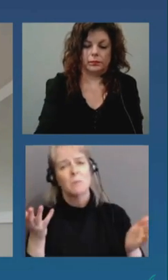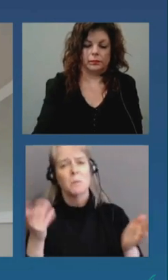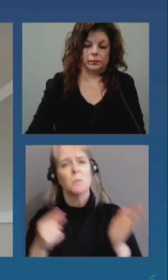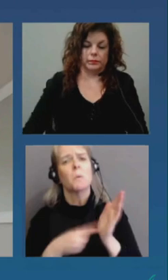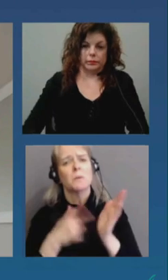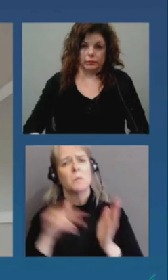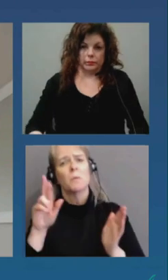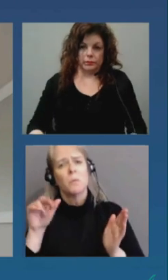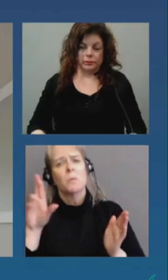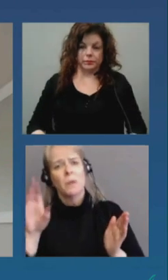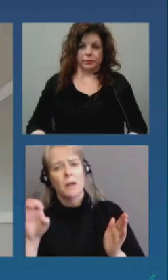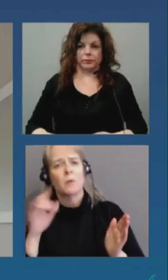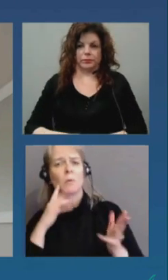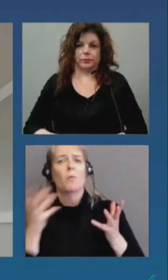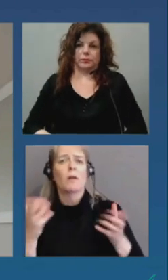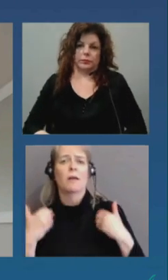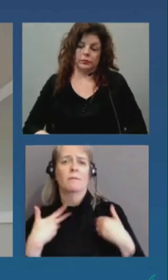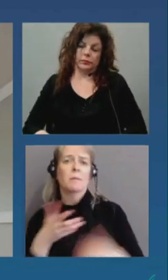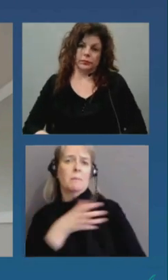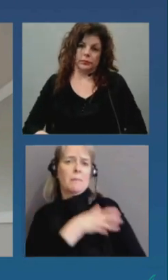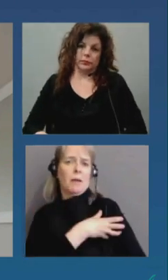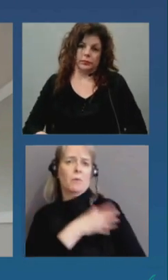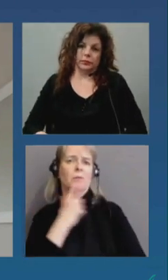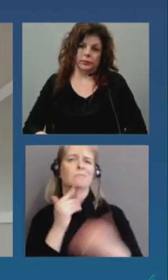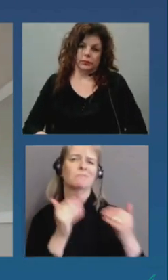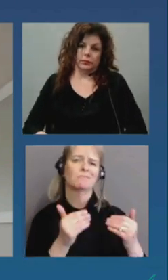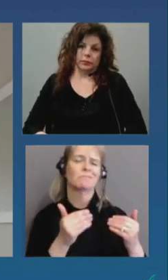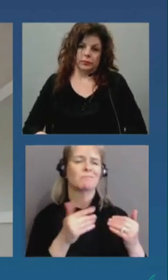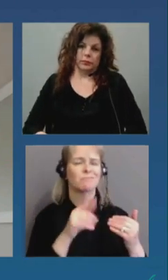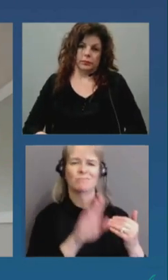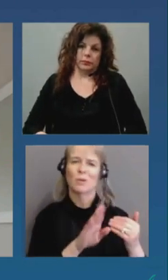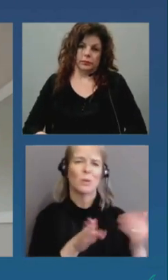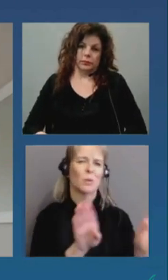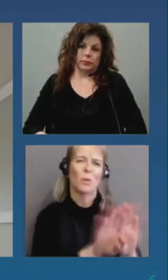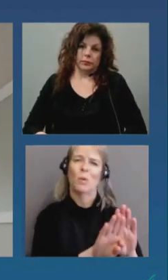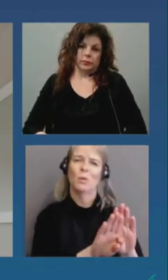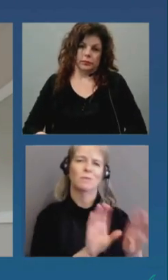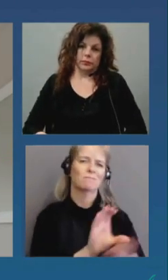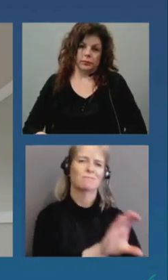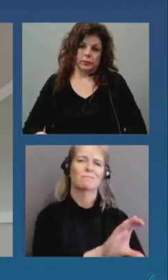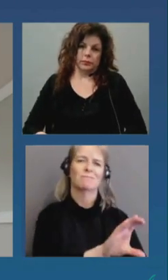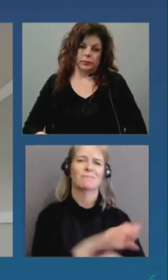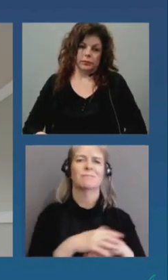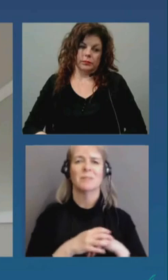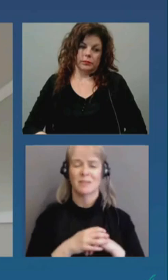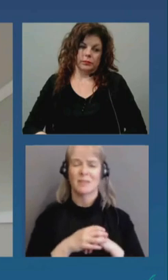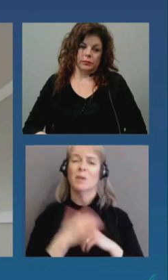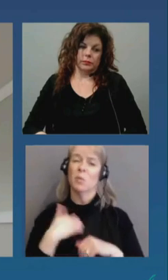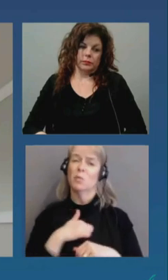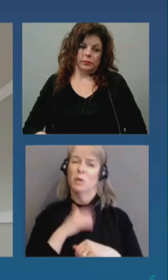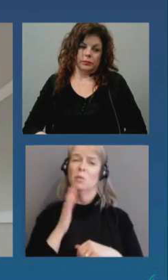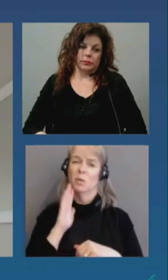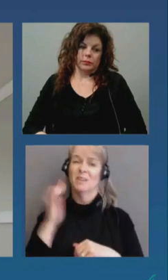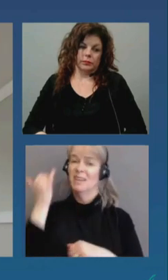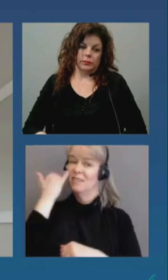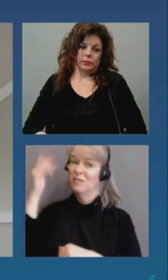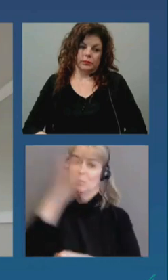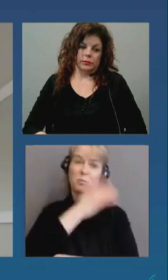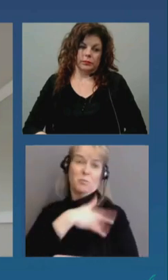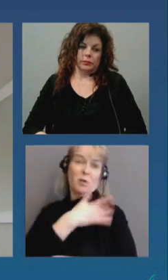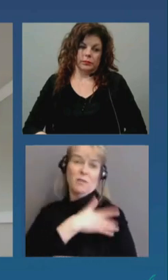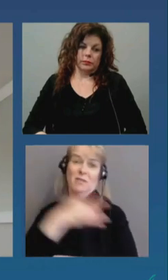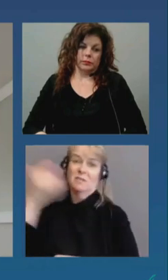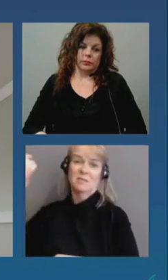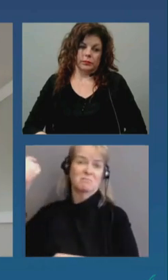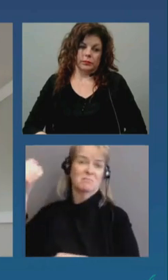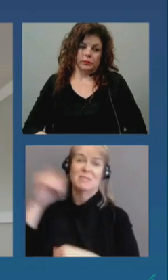um again we we will act on on that if if the province does not do something we'd be